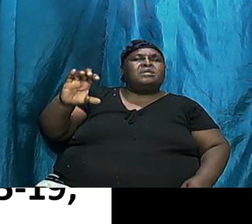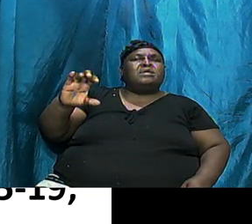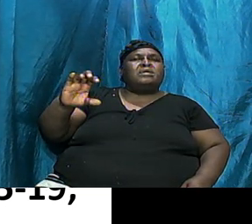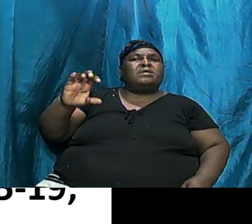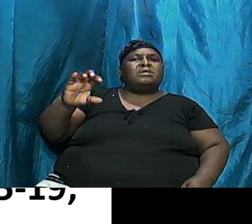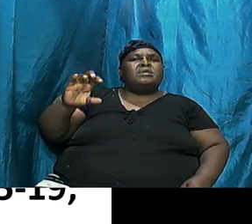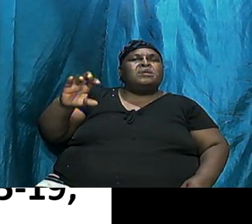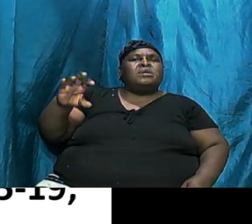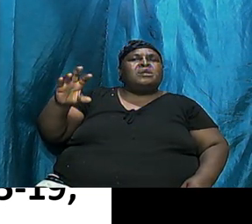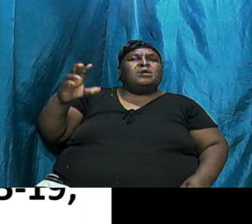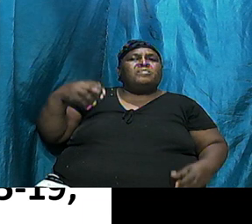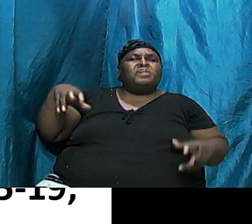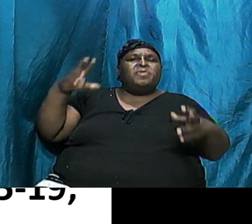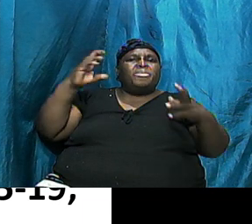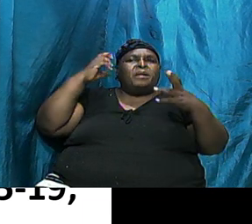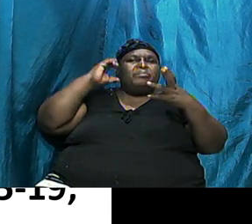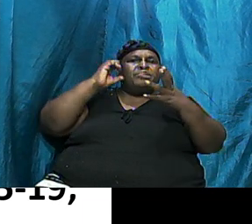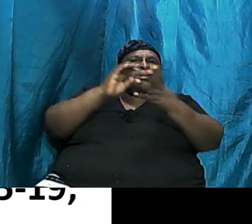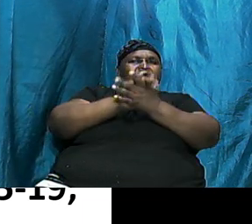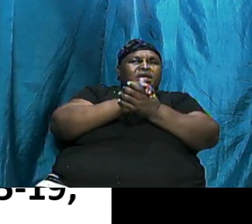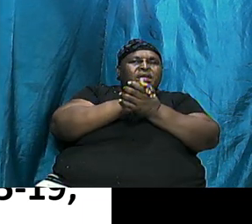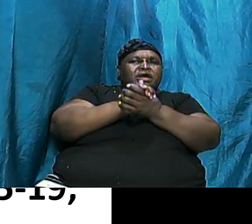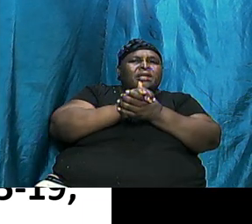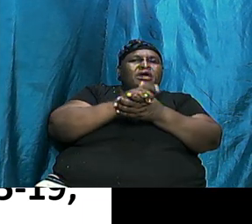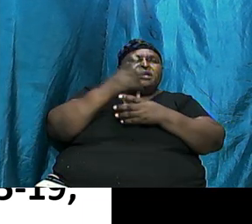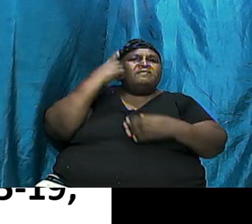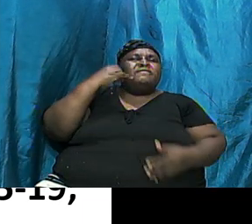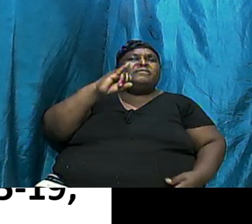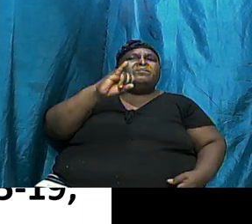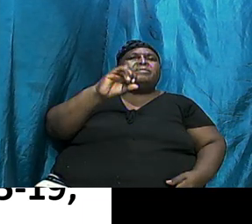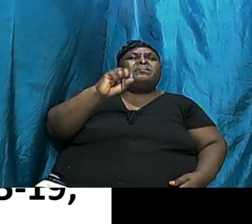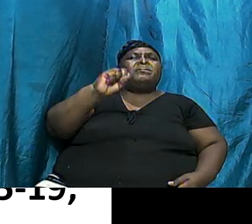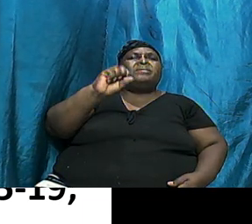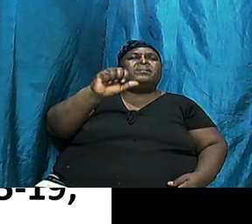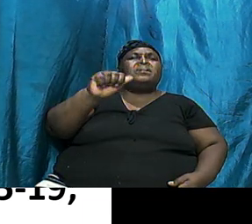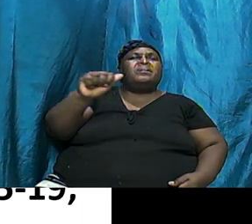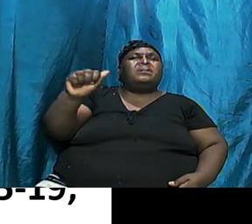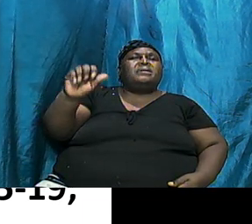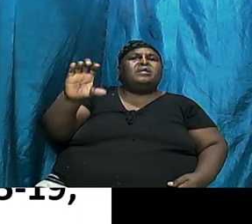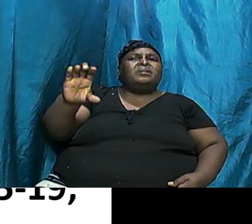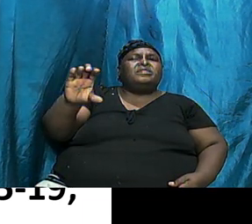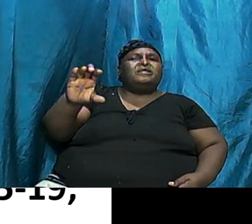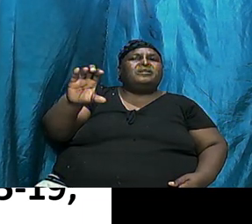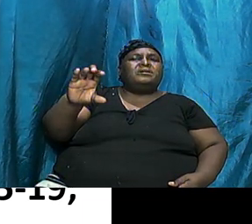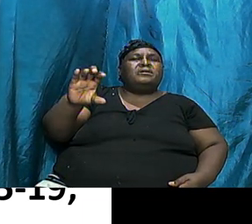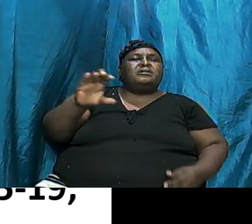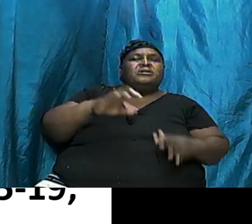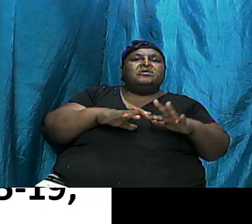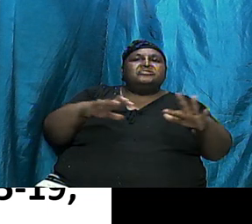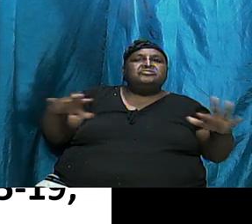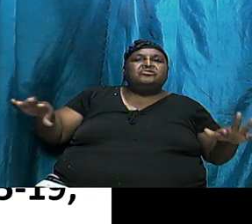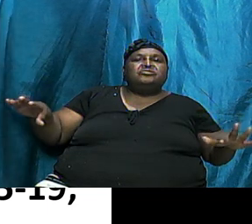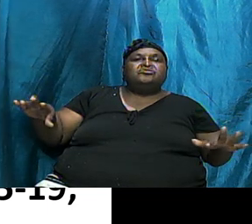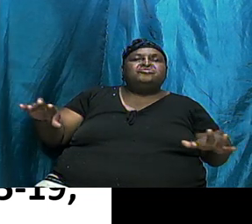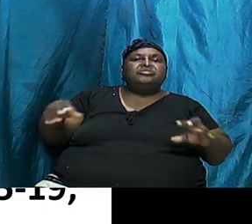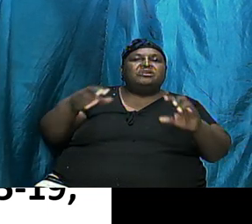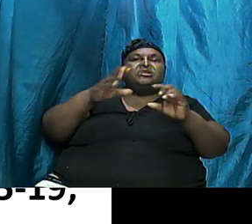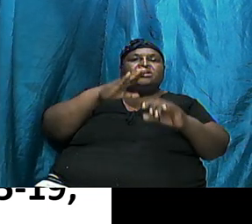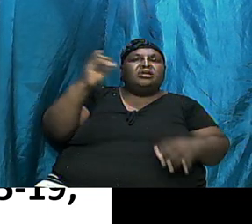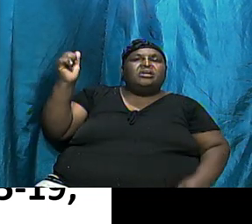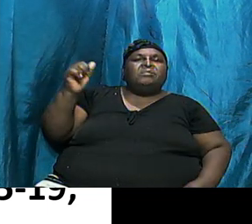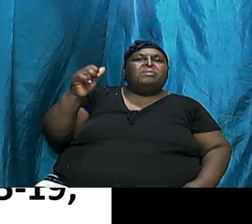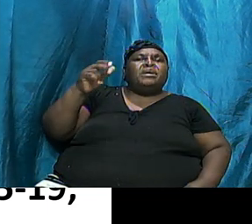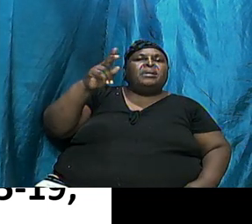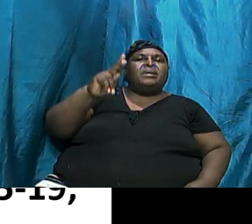Ishmael And Yes It Did Hurt Him But He Had To Do It God Required It And He Did It Then The Son Isaac The